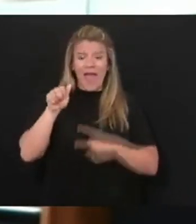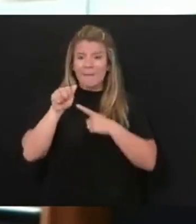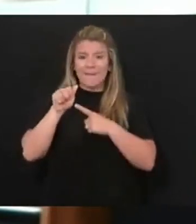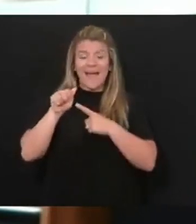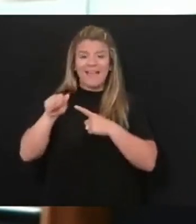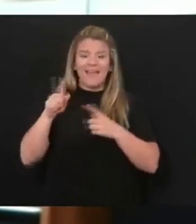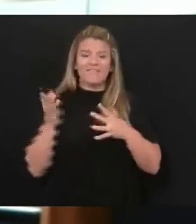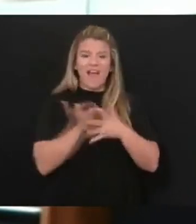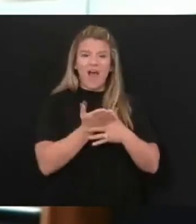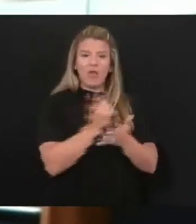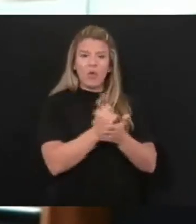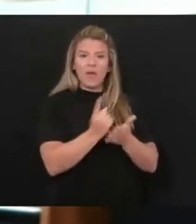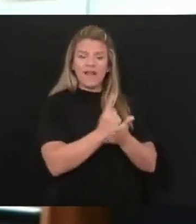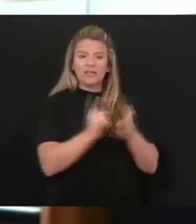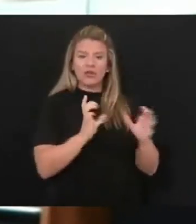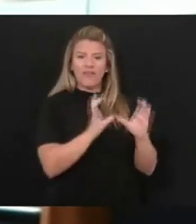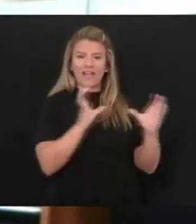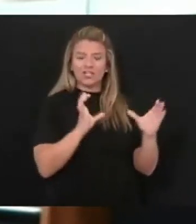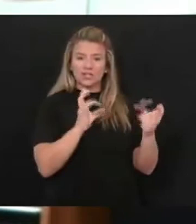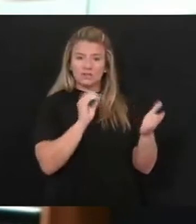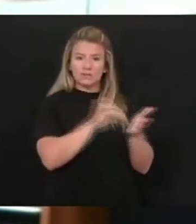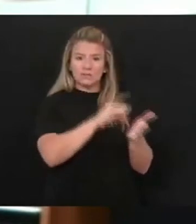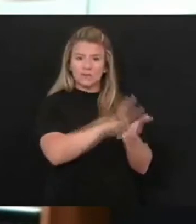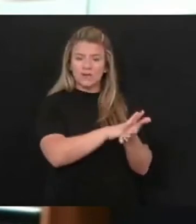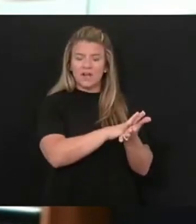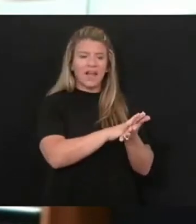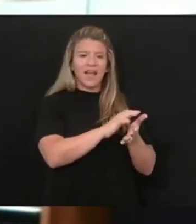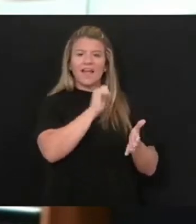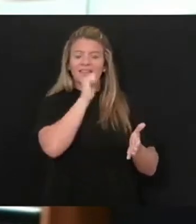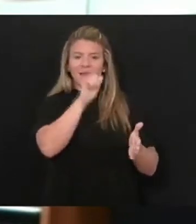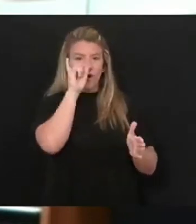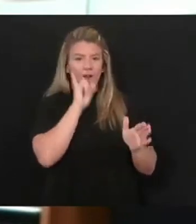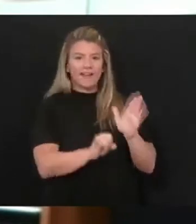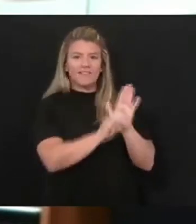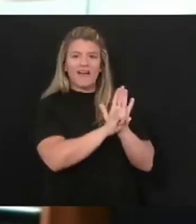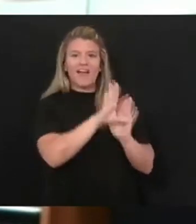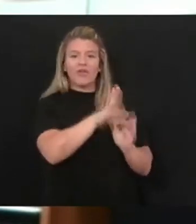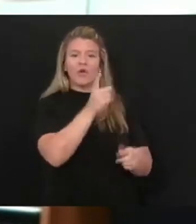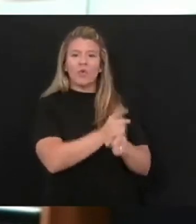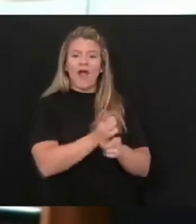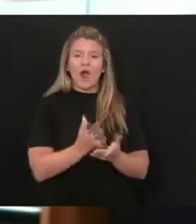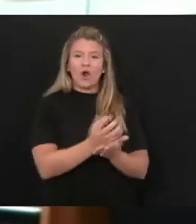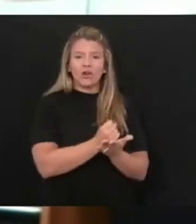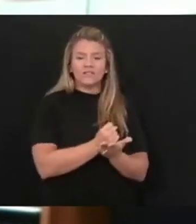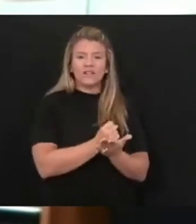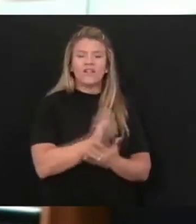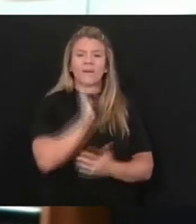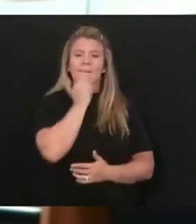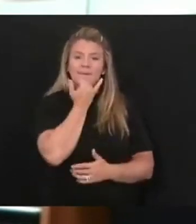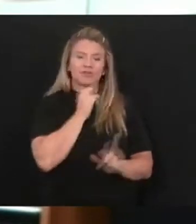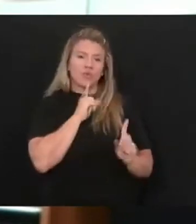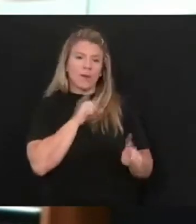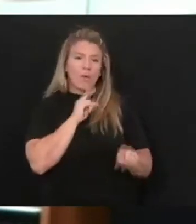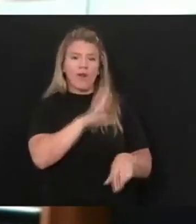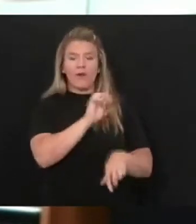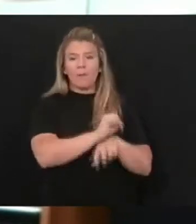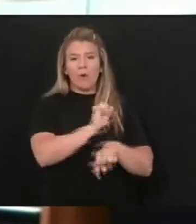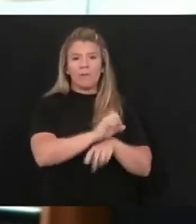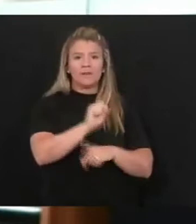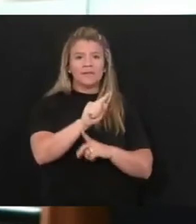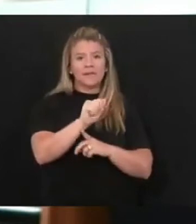certifications, they don't identify the earnings correctly or misreporting their employment status